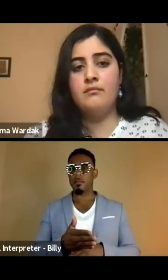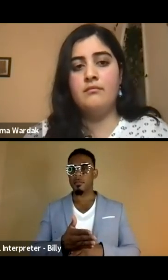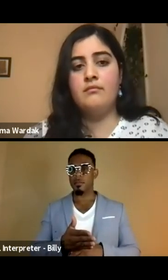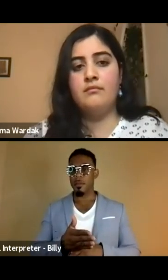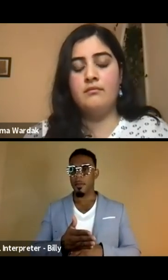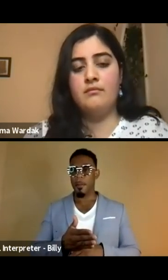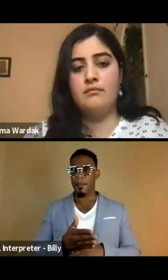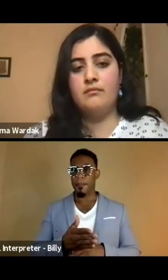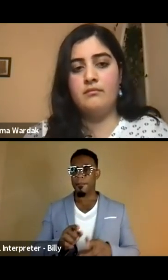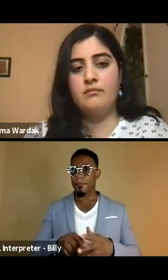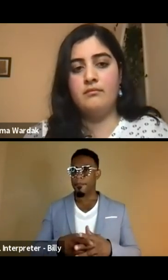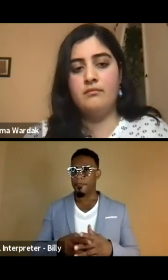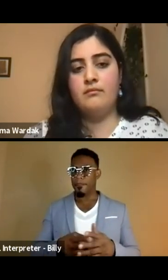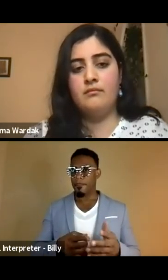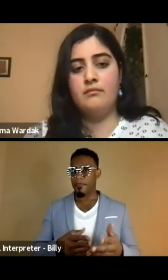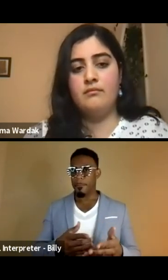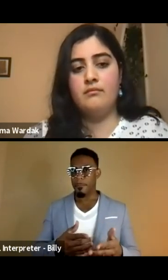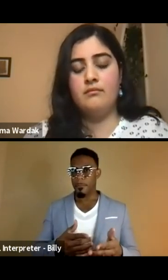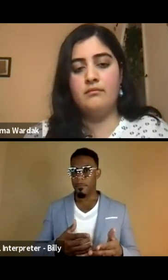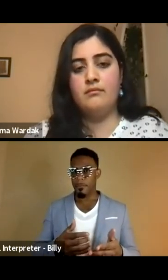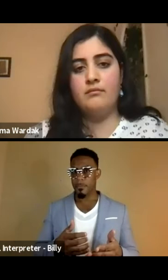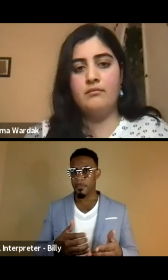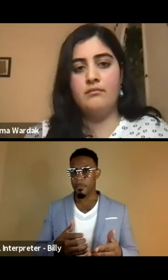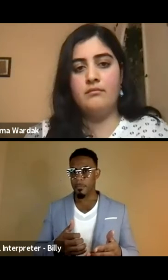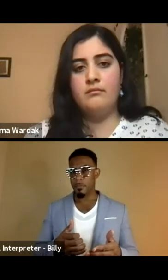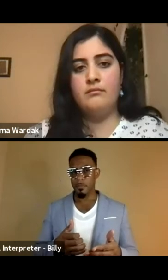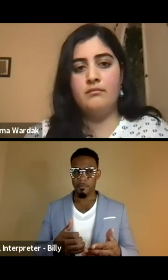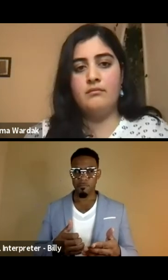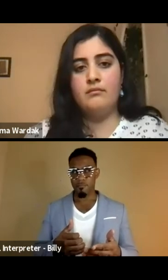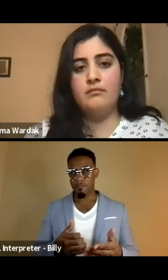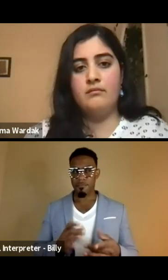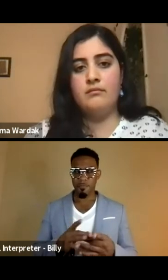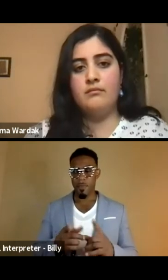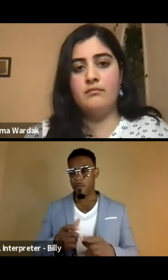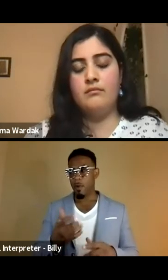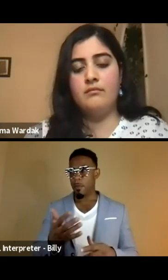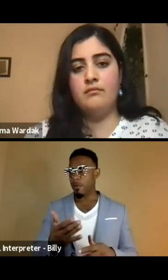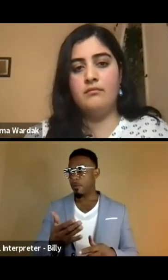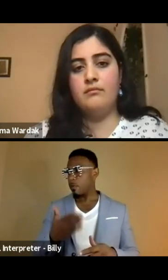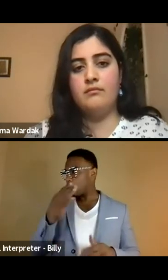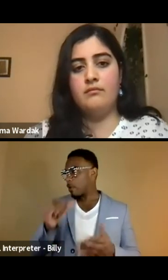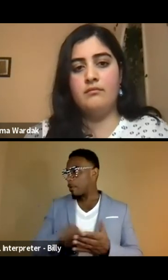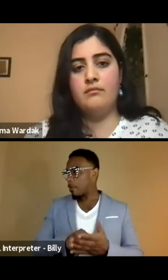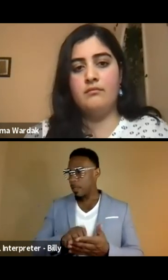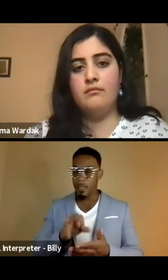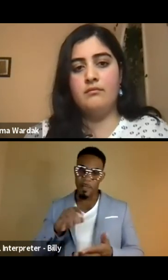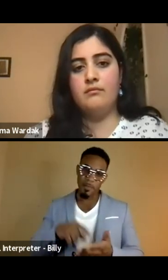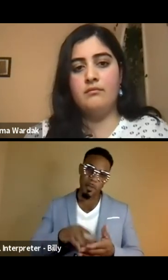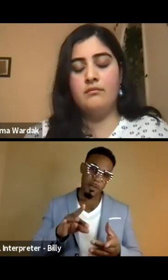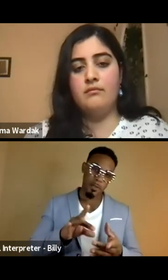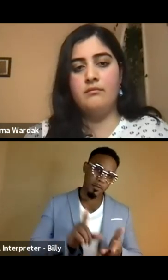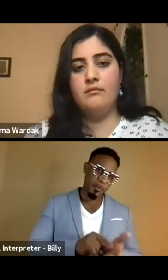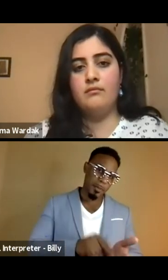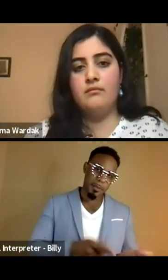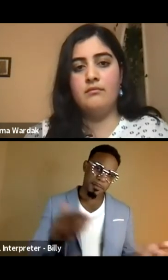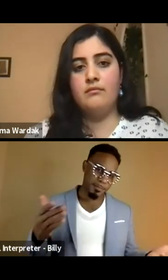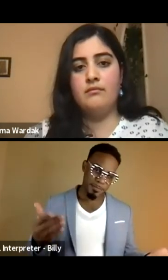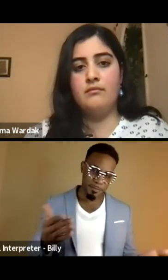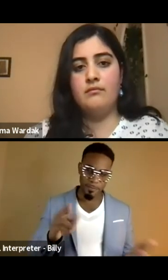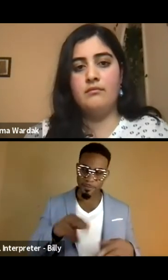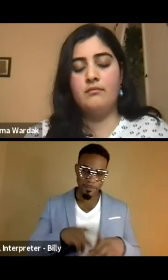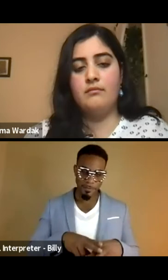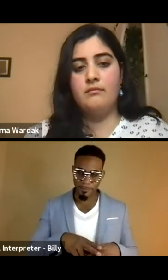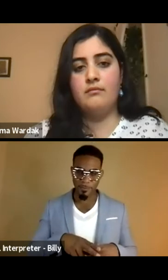it starts to, um, fade from, you know, the, the front page of the newspaper, which it